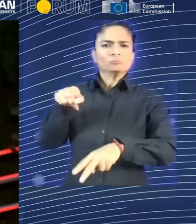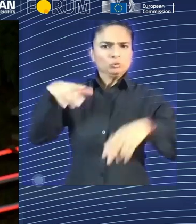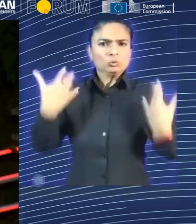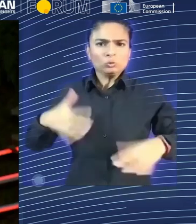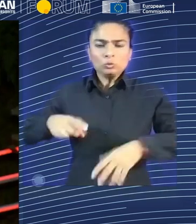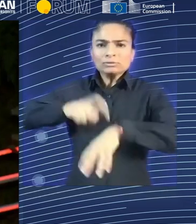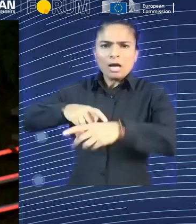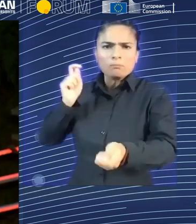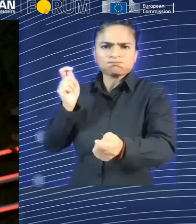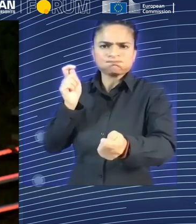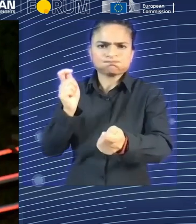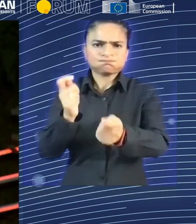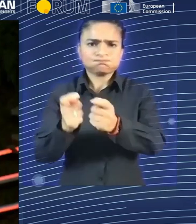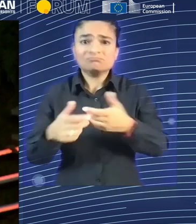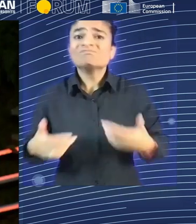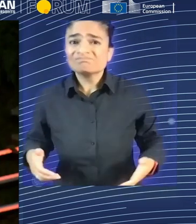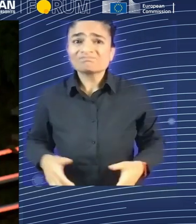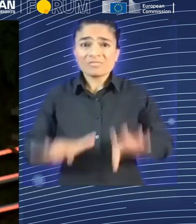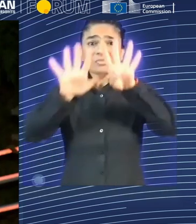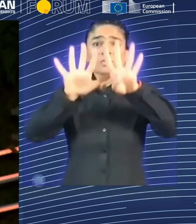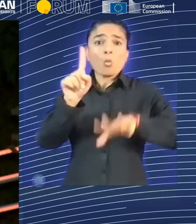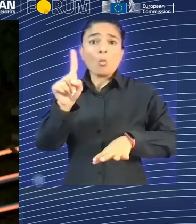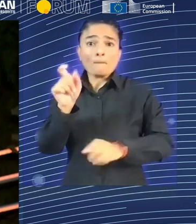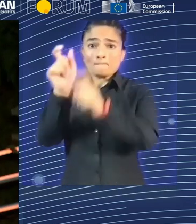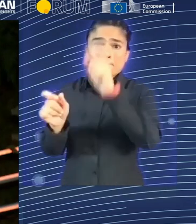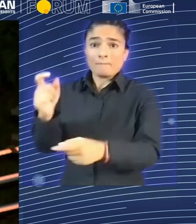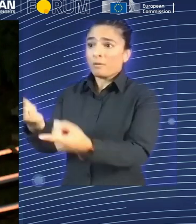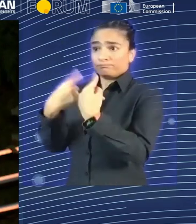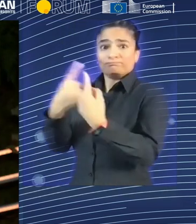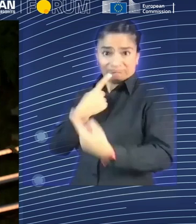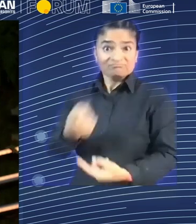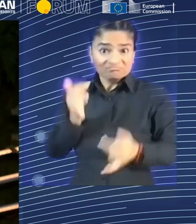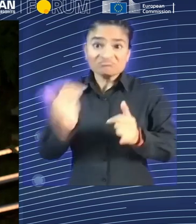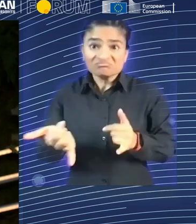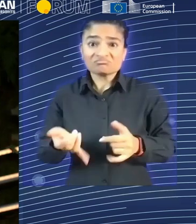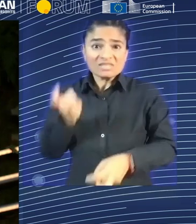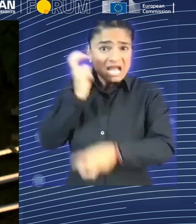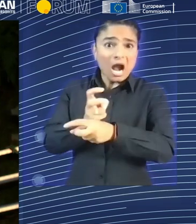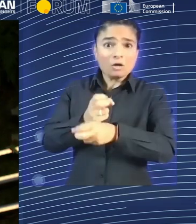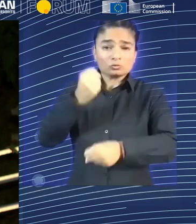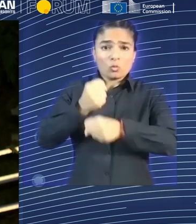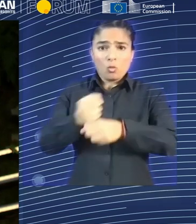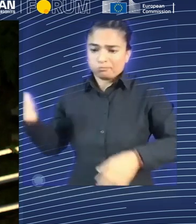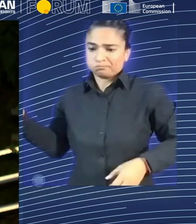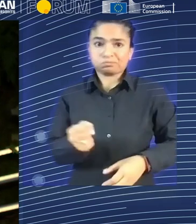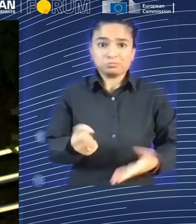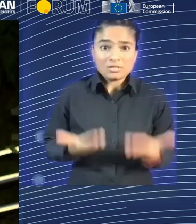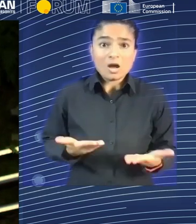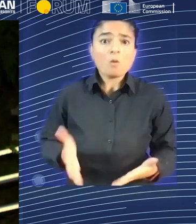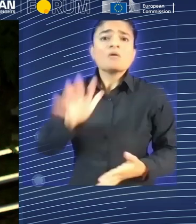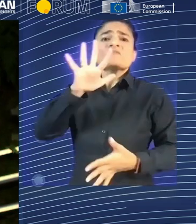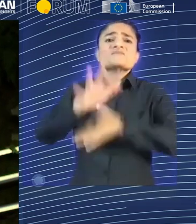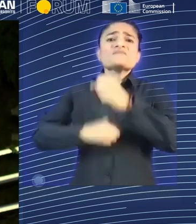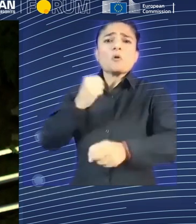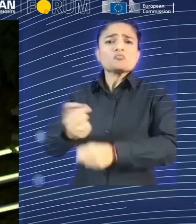So it's not an infinite pool of people out there to whom businesses can